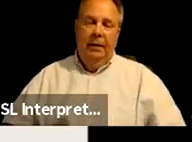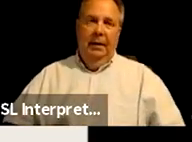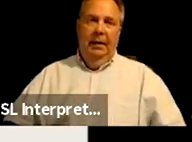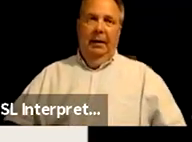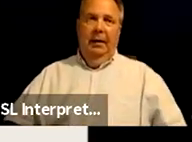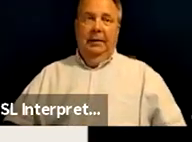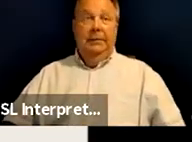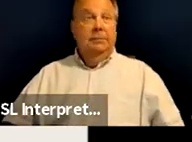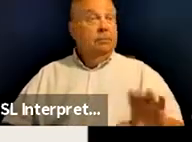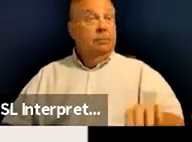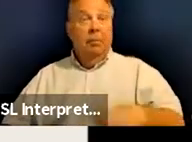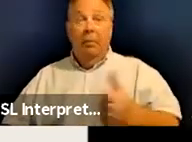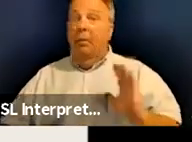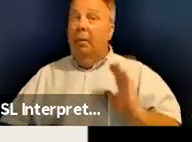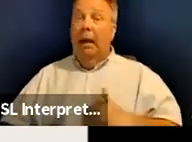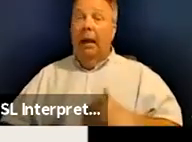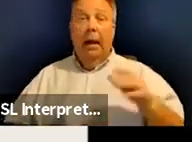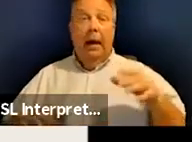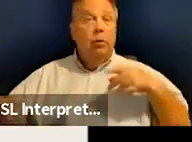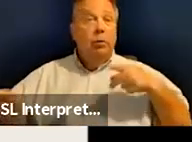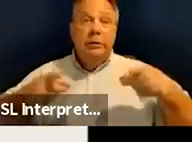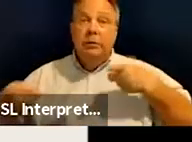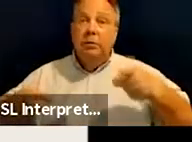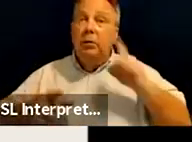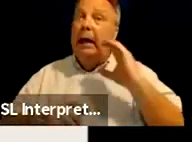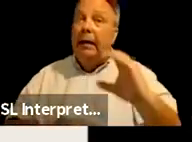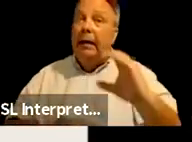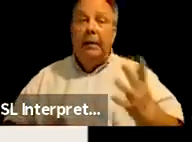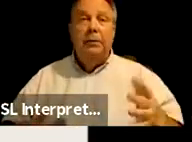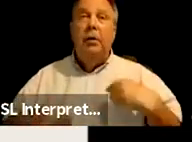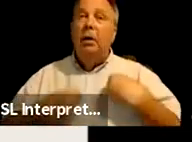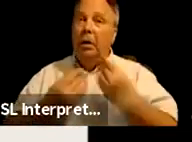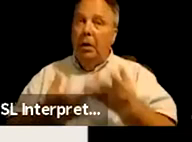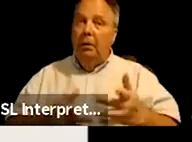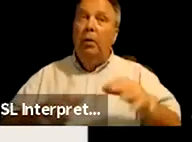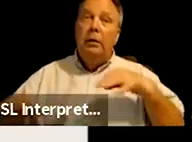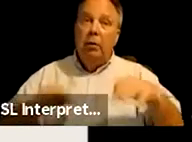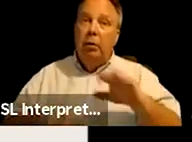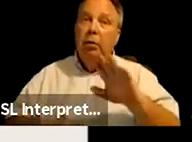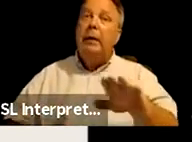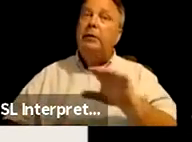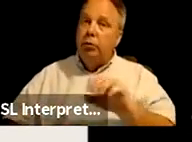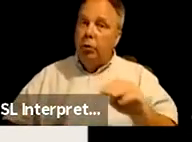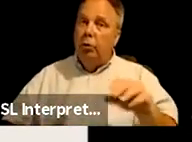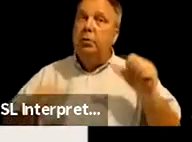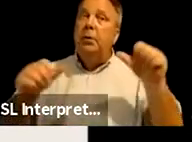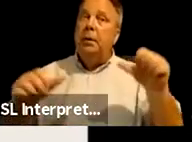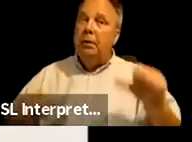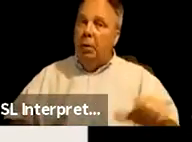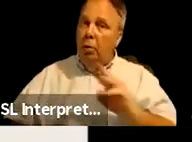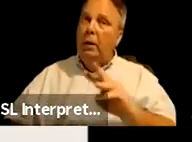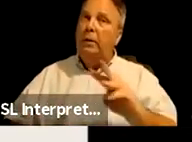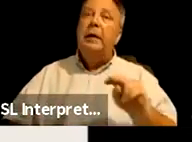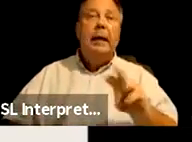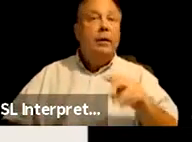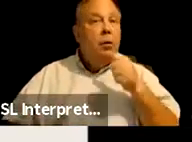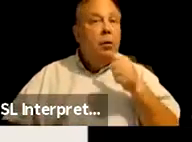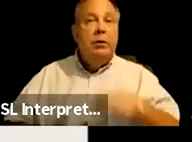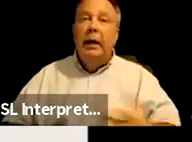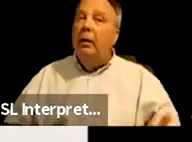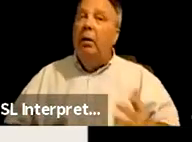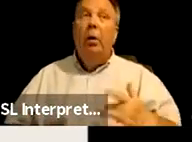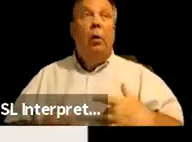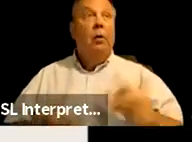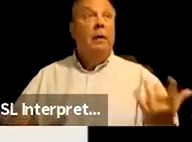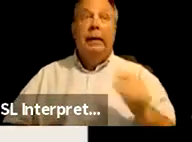Other things are image descriptions. Putting image descriptions in your social media posts, websites, newsletters, or events